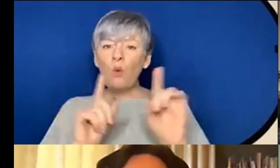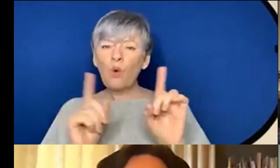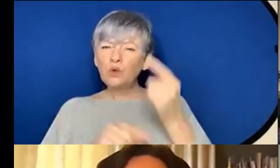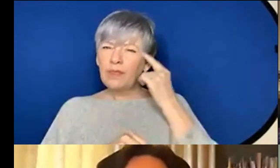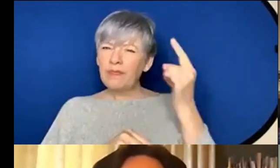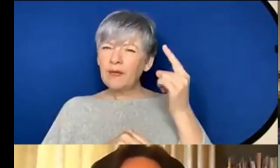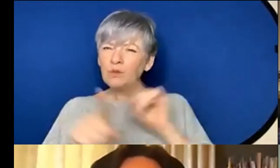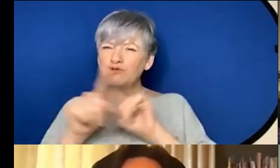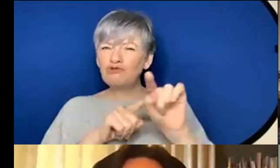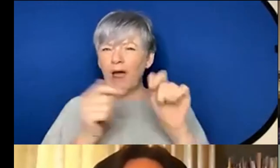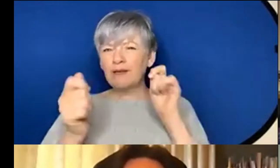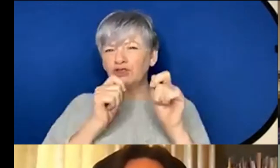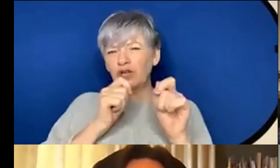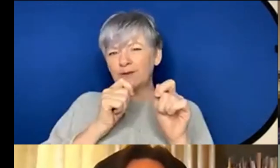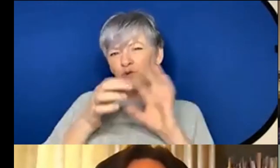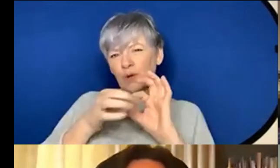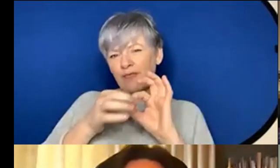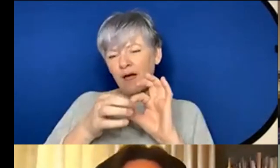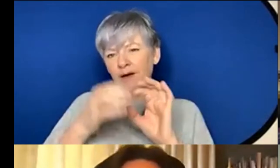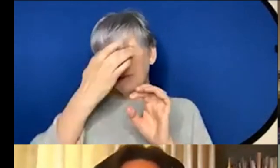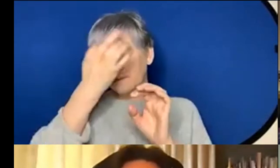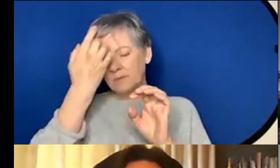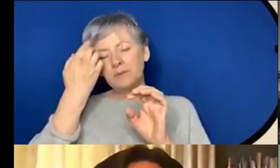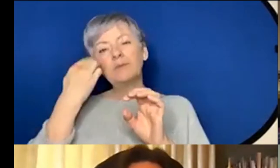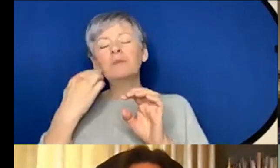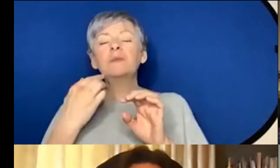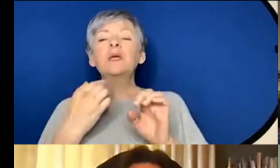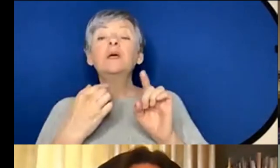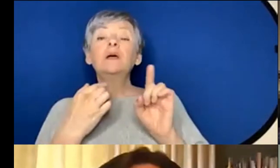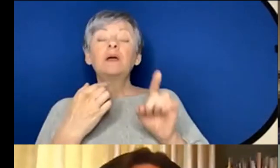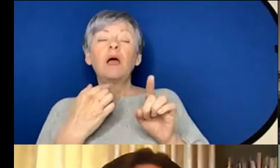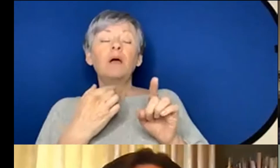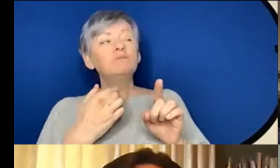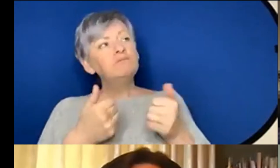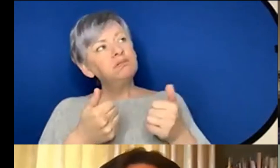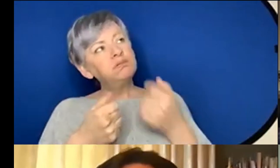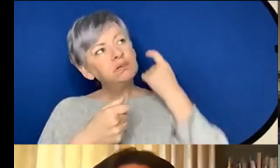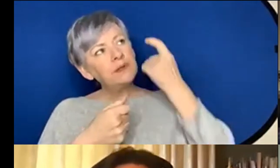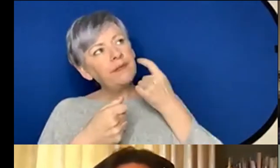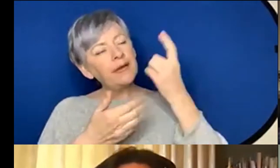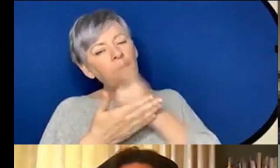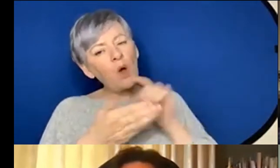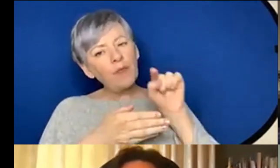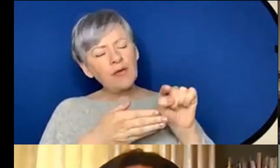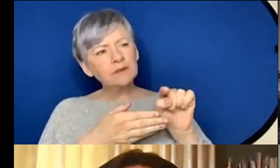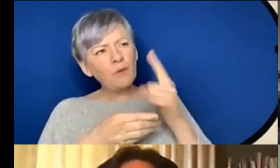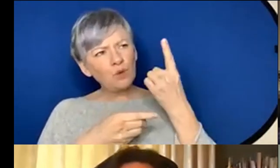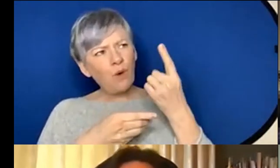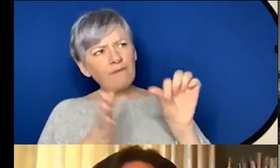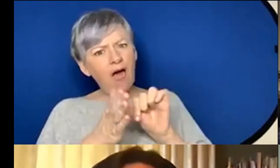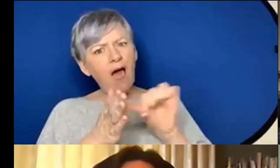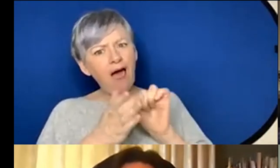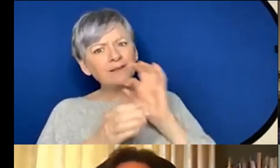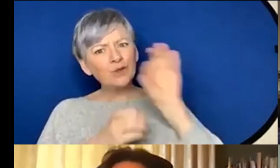change together yeah I mean it did have a good think about this one because this one this question was one of the hardest I'll admit